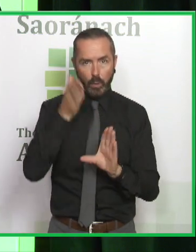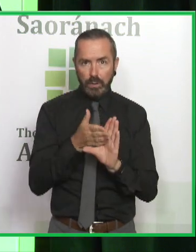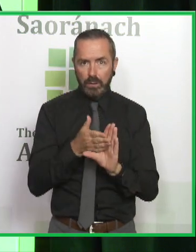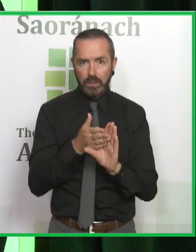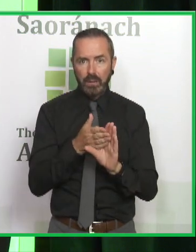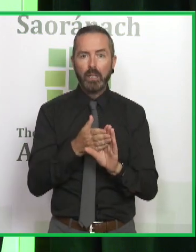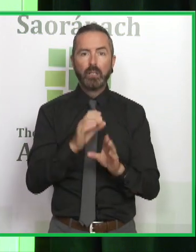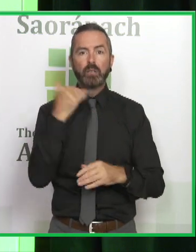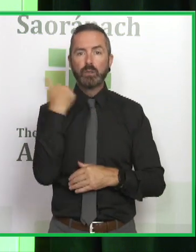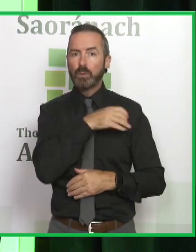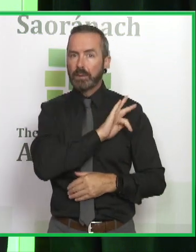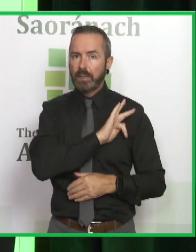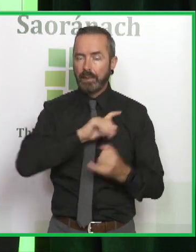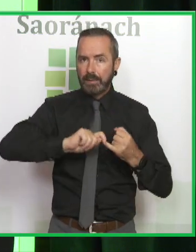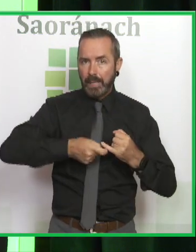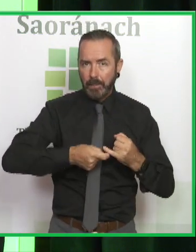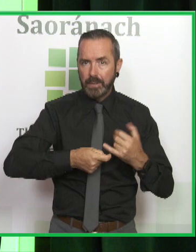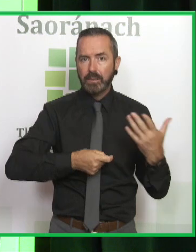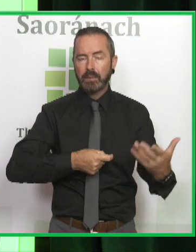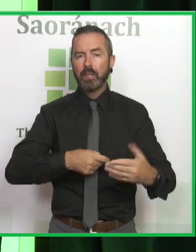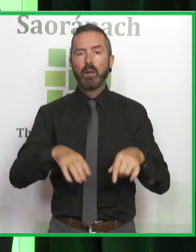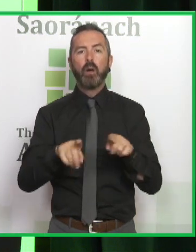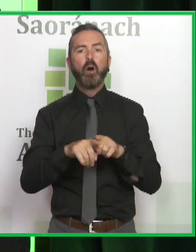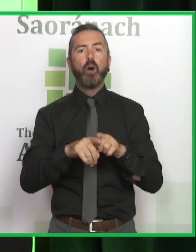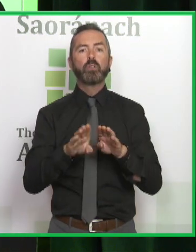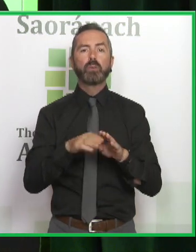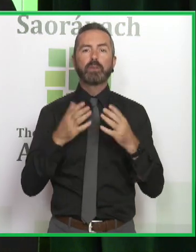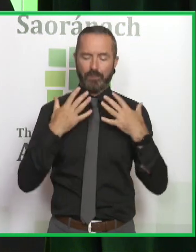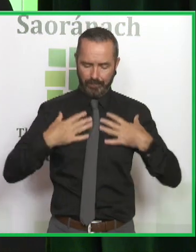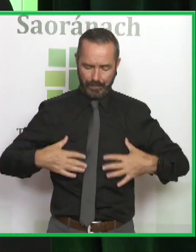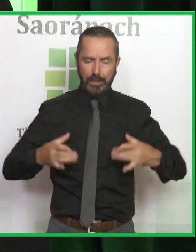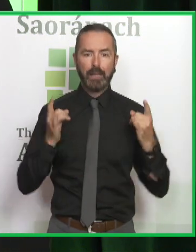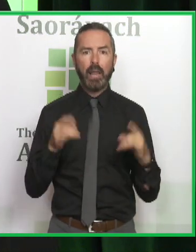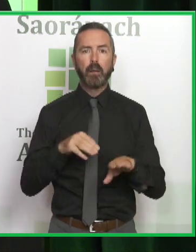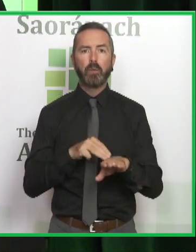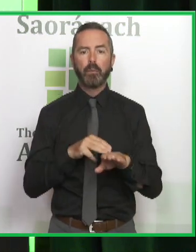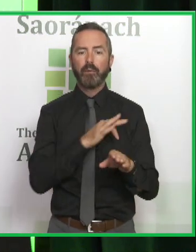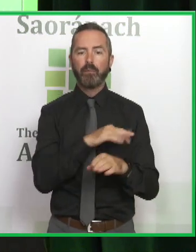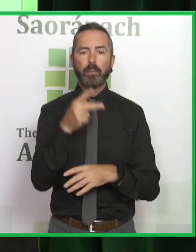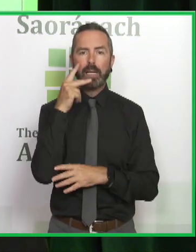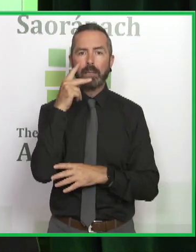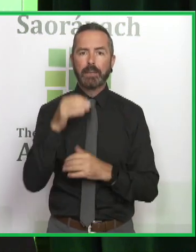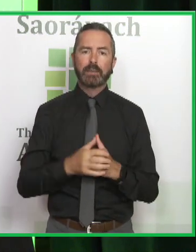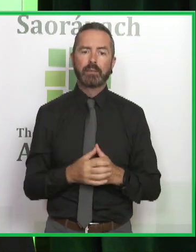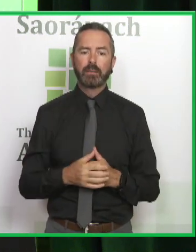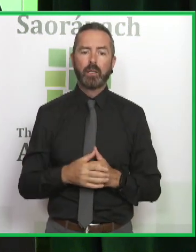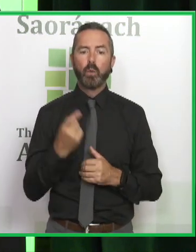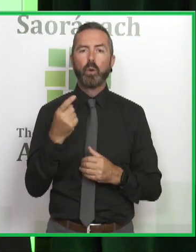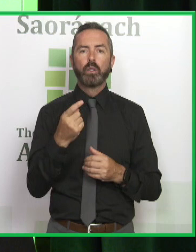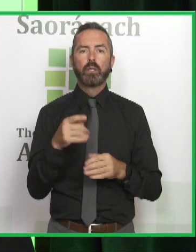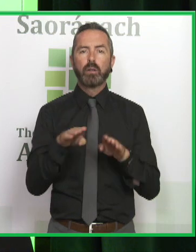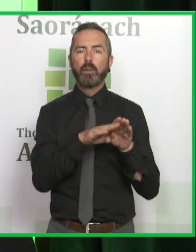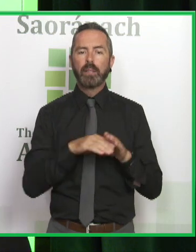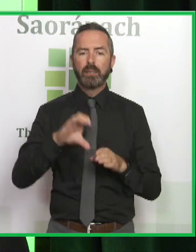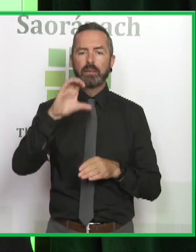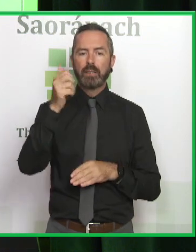presenting with suicide attempts, and they're also presenting with some physical health problems that can come from cannabis. So one of the really common things that we see is something